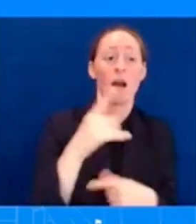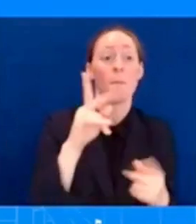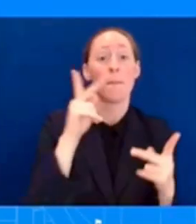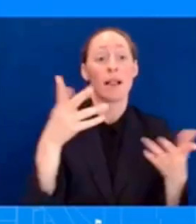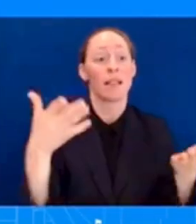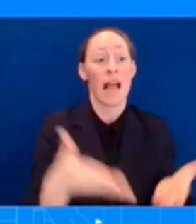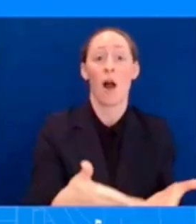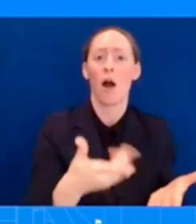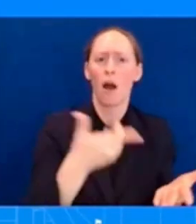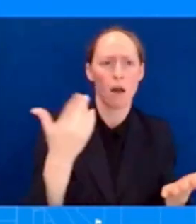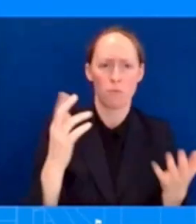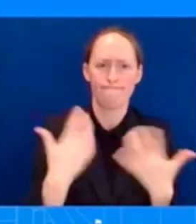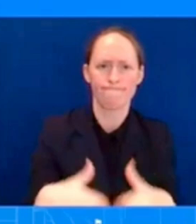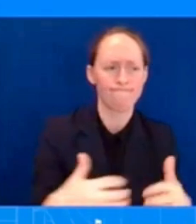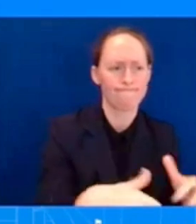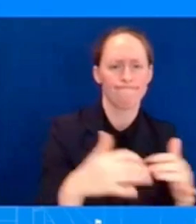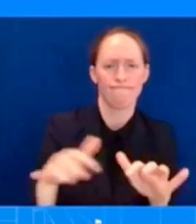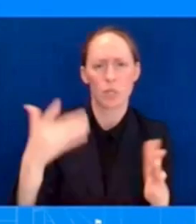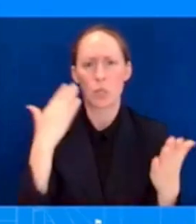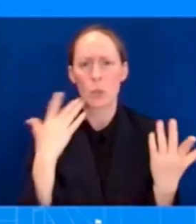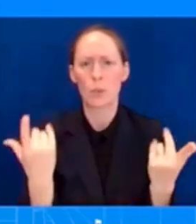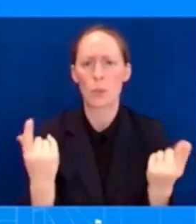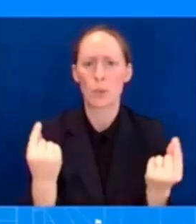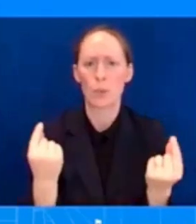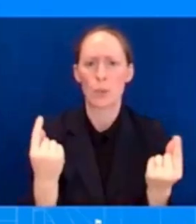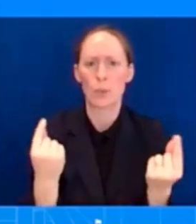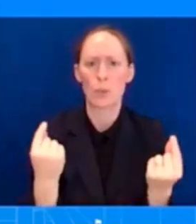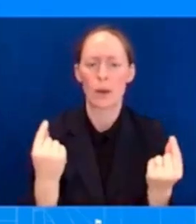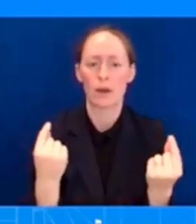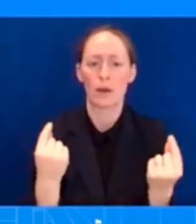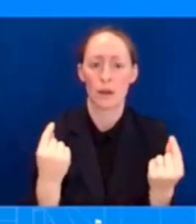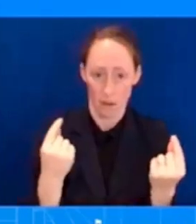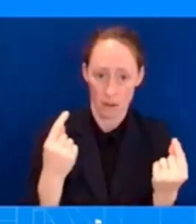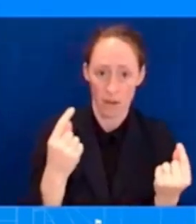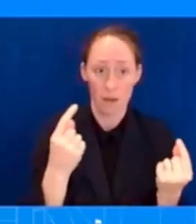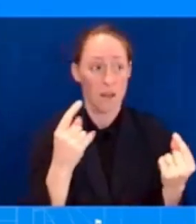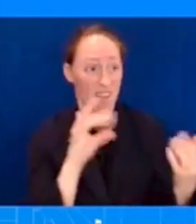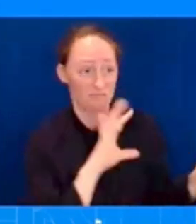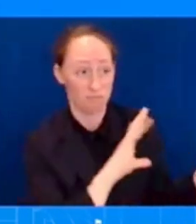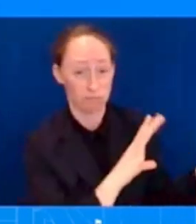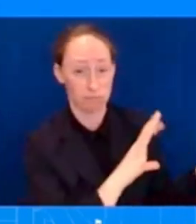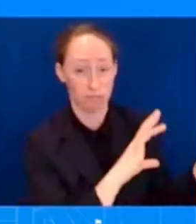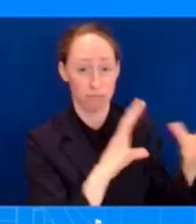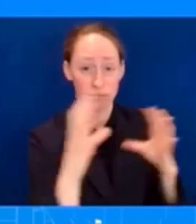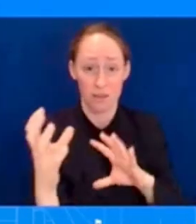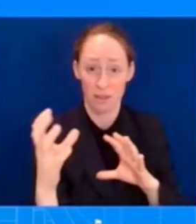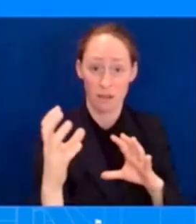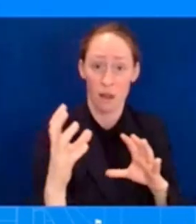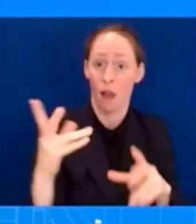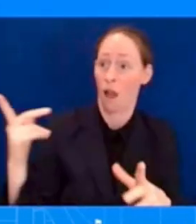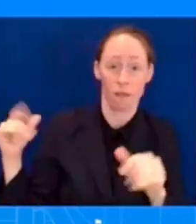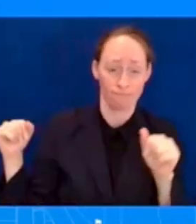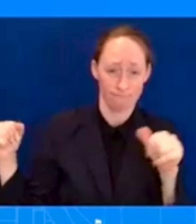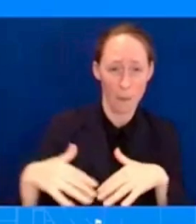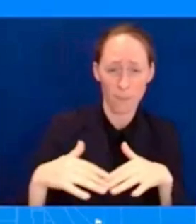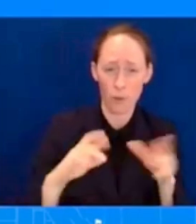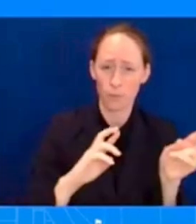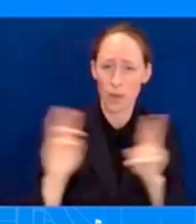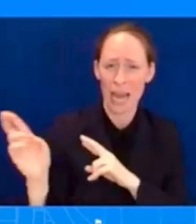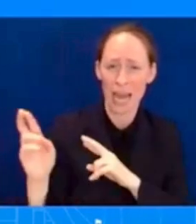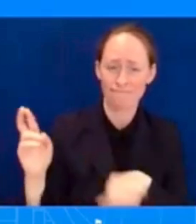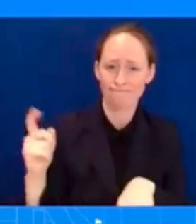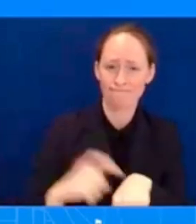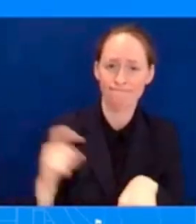who can be helpful to them on the ground doing just that by the request of this President. Go ahead. On the